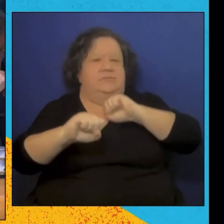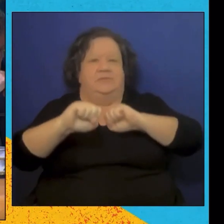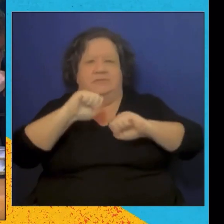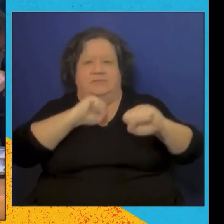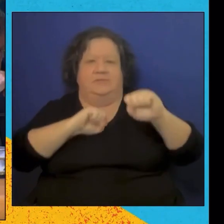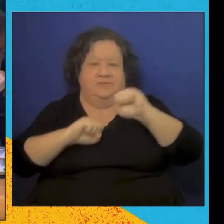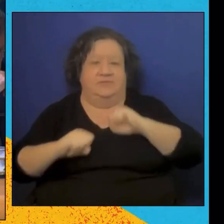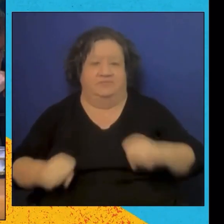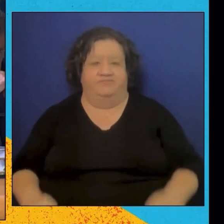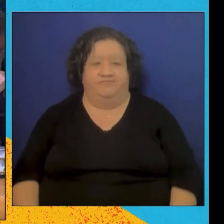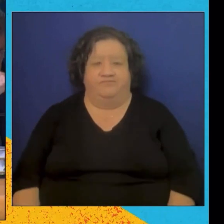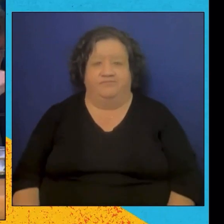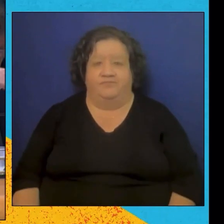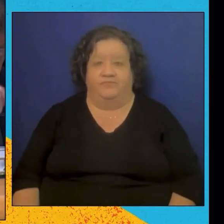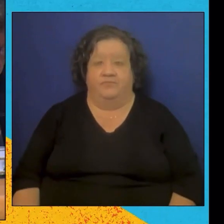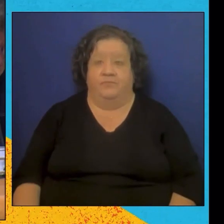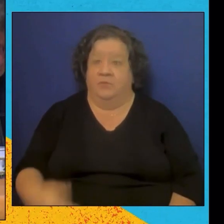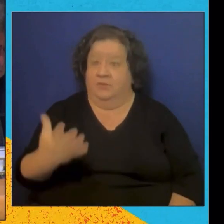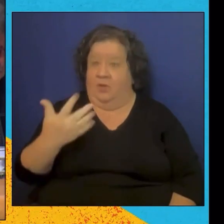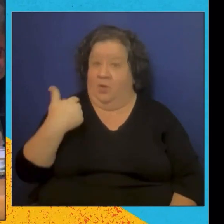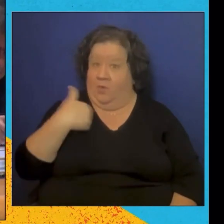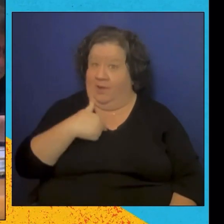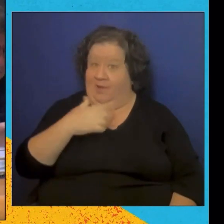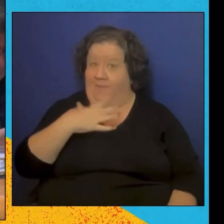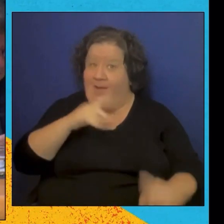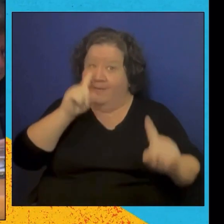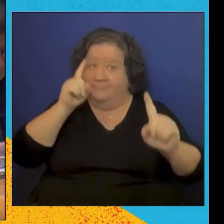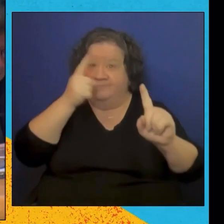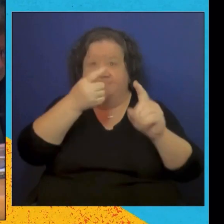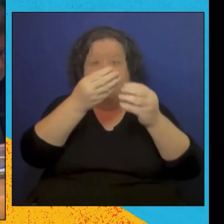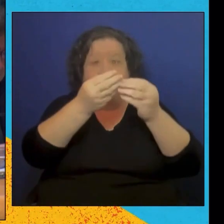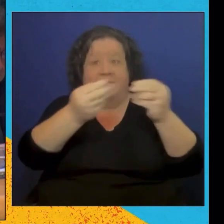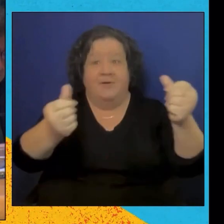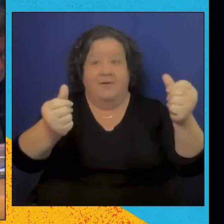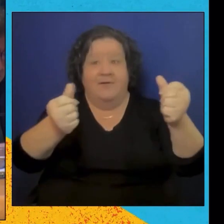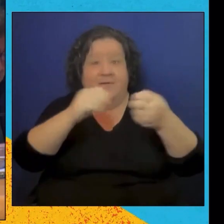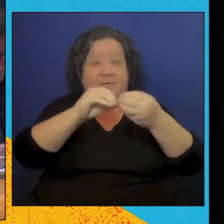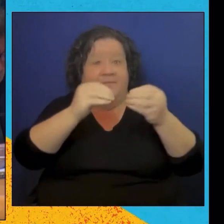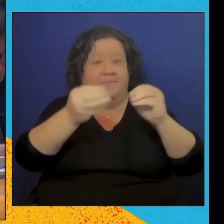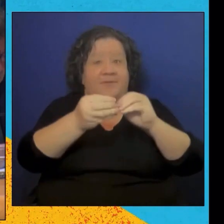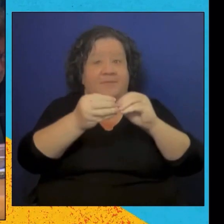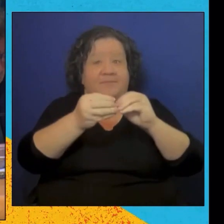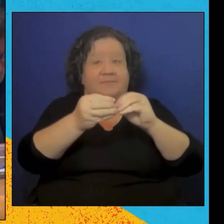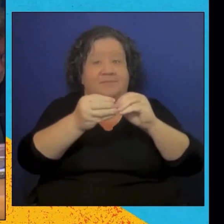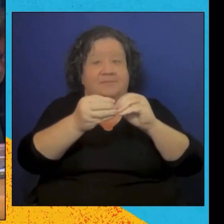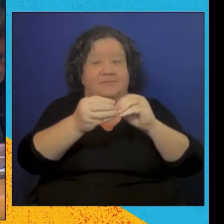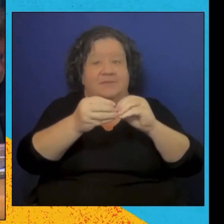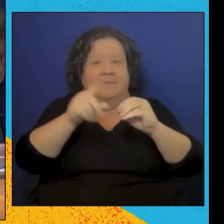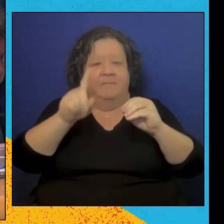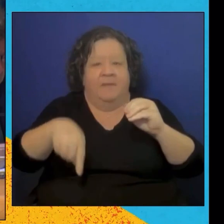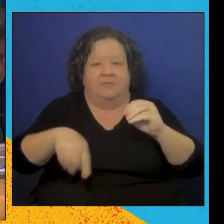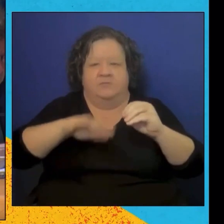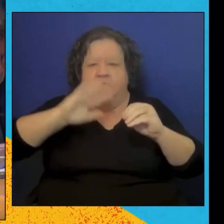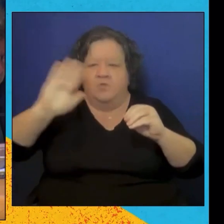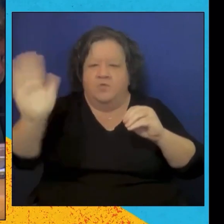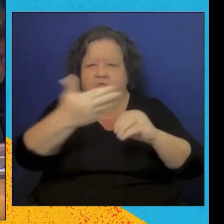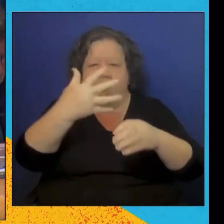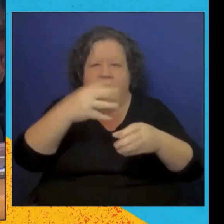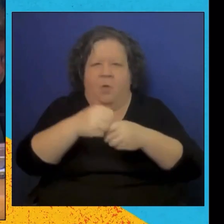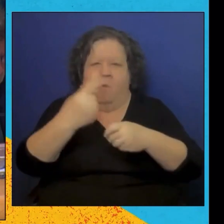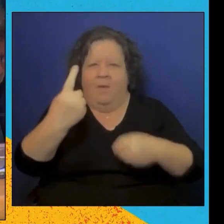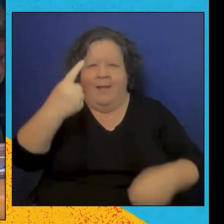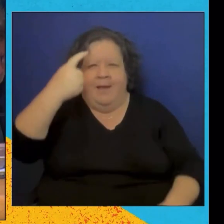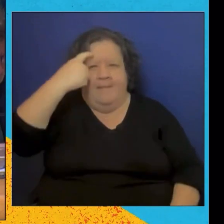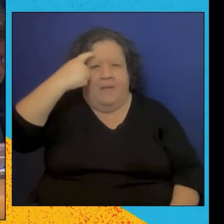urge all young global leaders, even private sector leaders, to embrace sustainability and make it a core of our work.